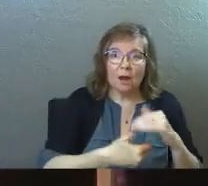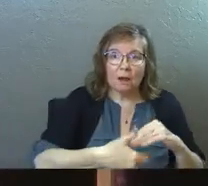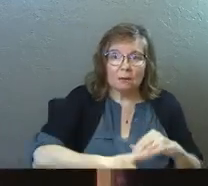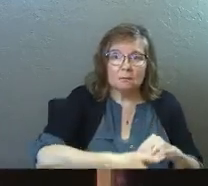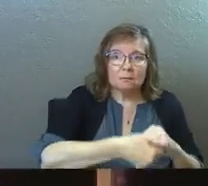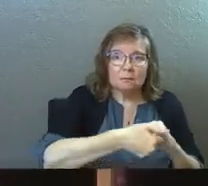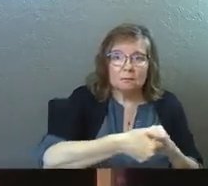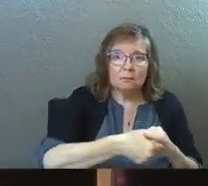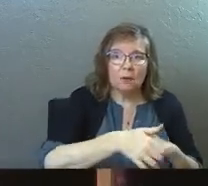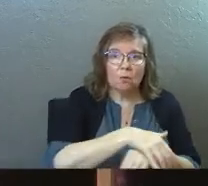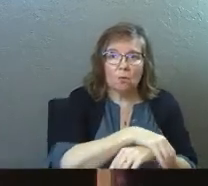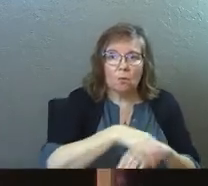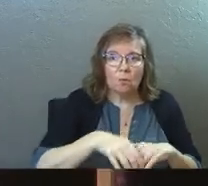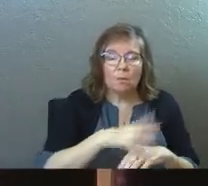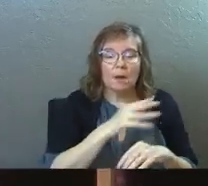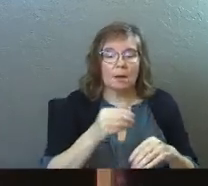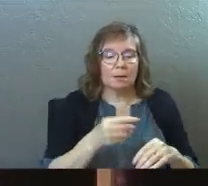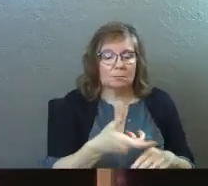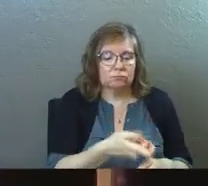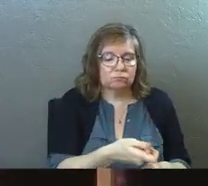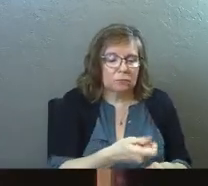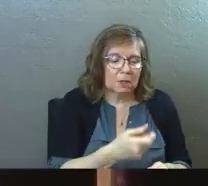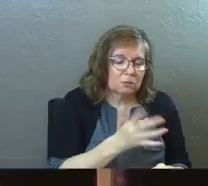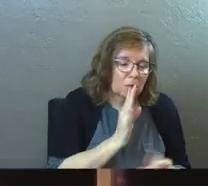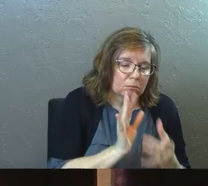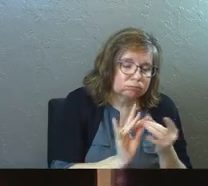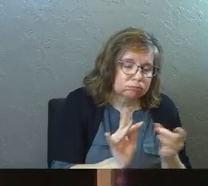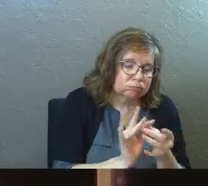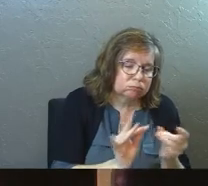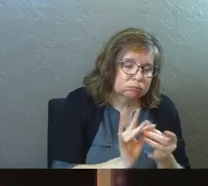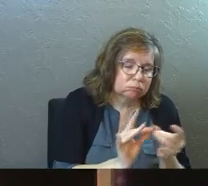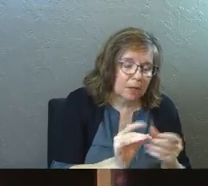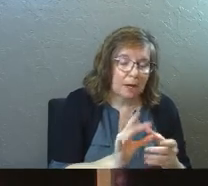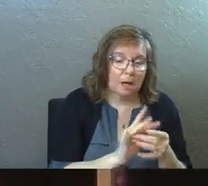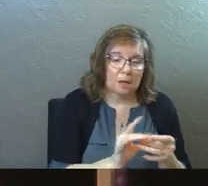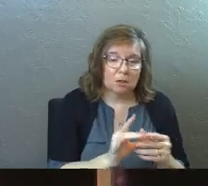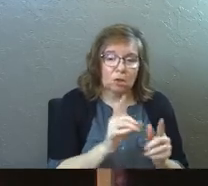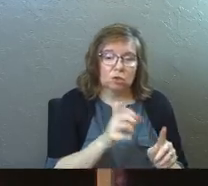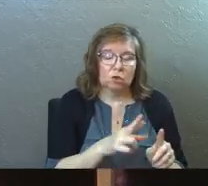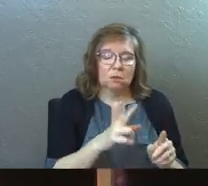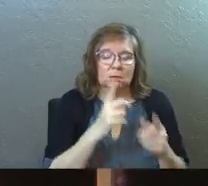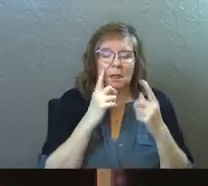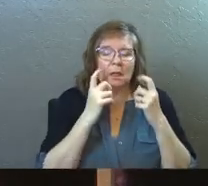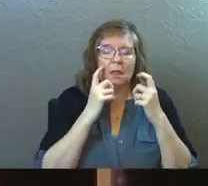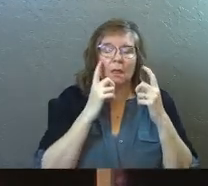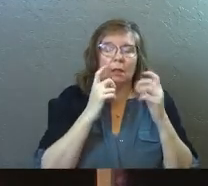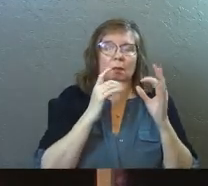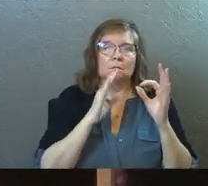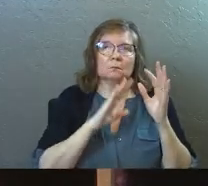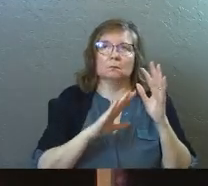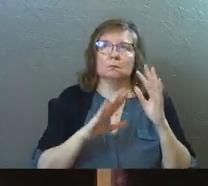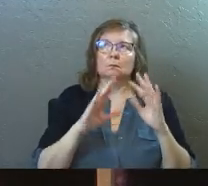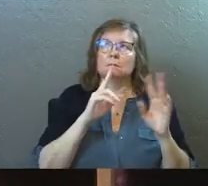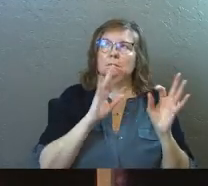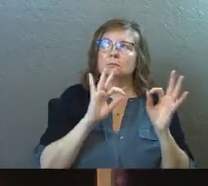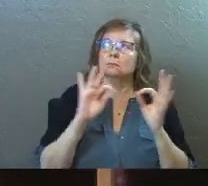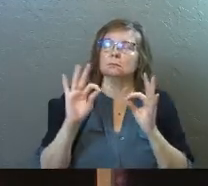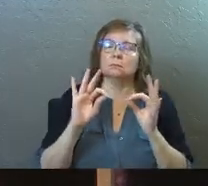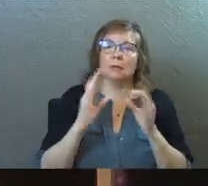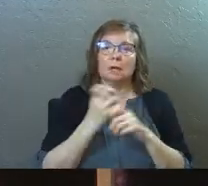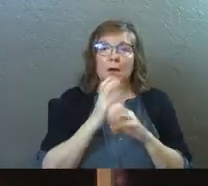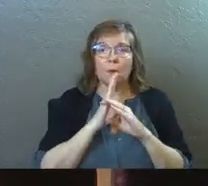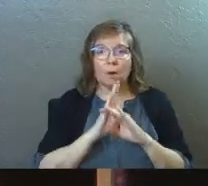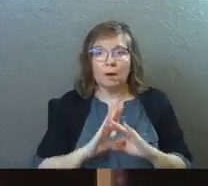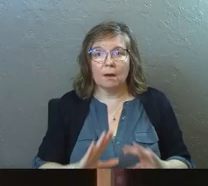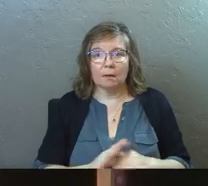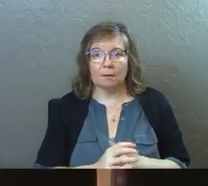hand and her little arm and just started to talk to her. And as I talked to her, she calmed down and just